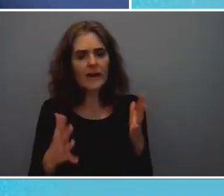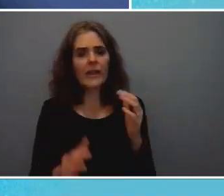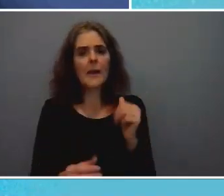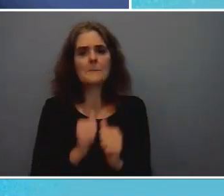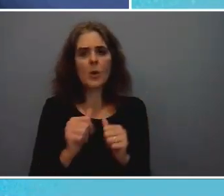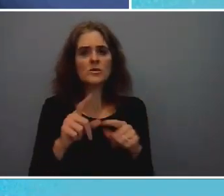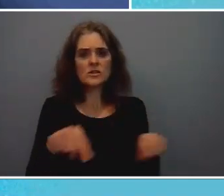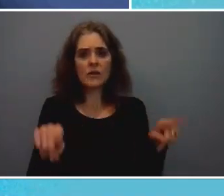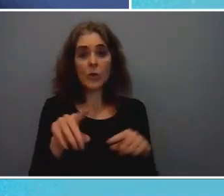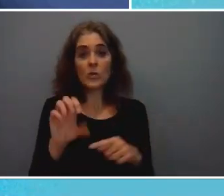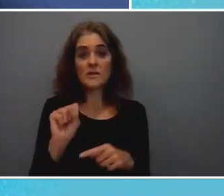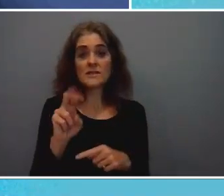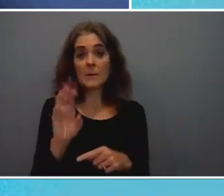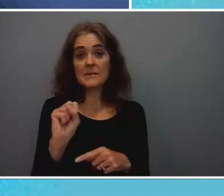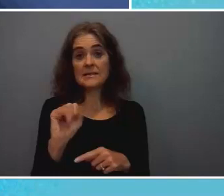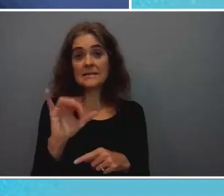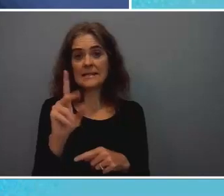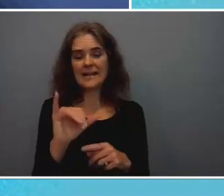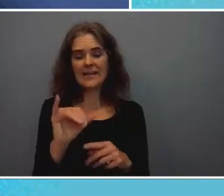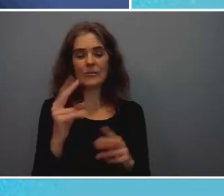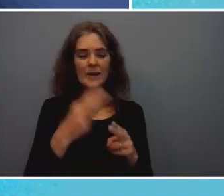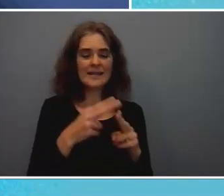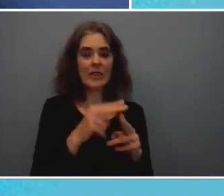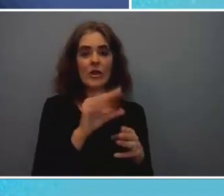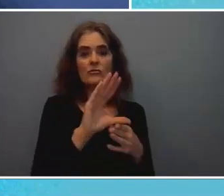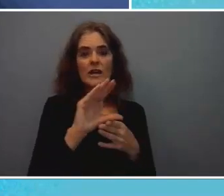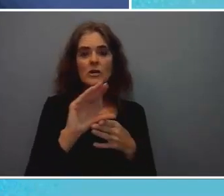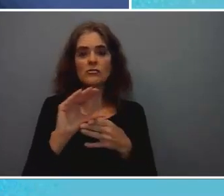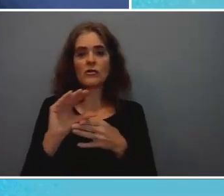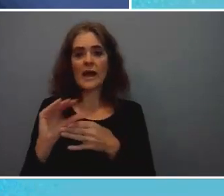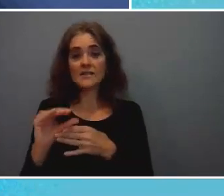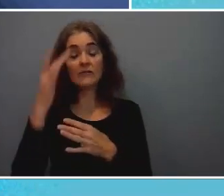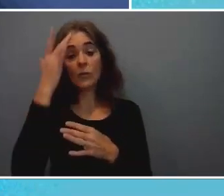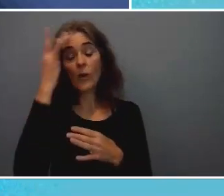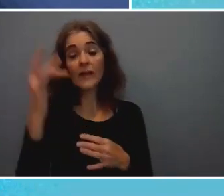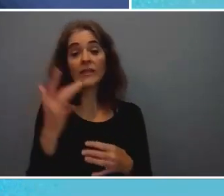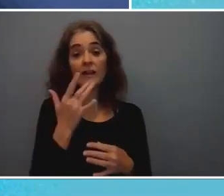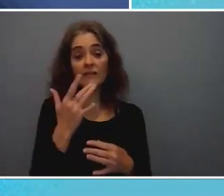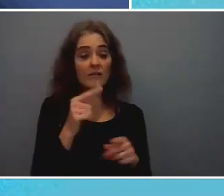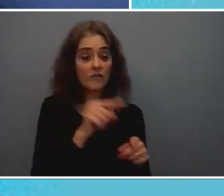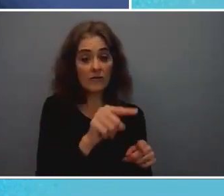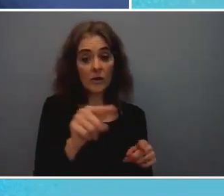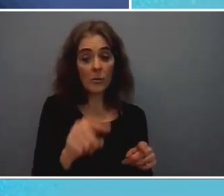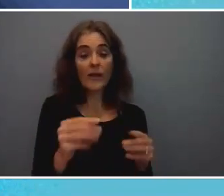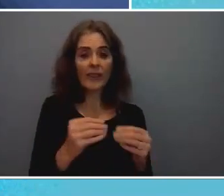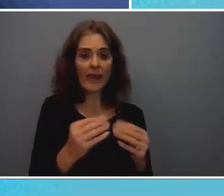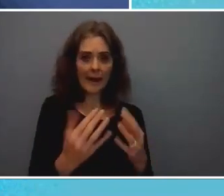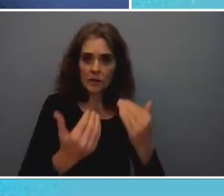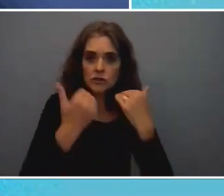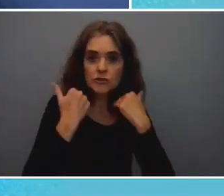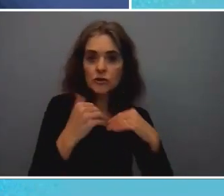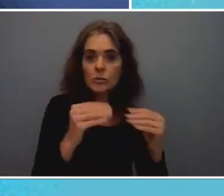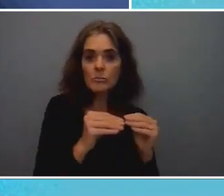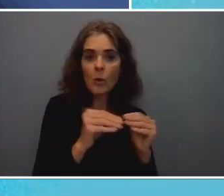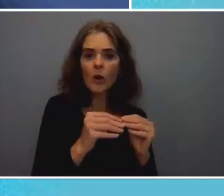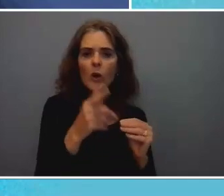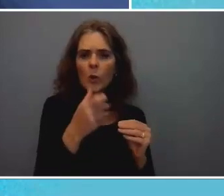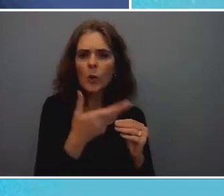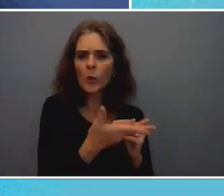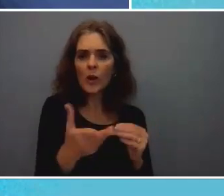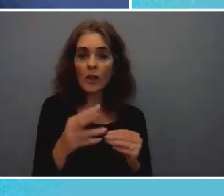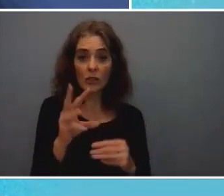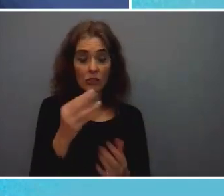they are regressive in the sense that they tend to favor more those that consume more which tend to be the wealthier but nevertheless